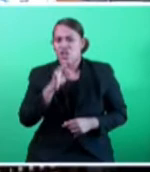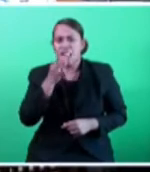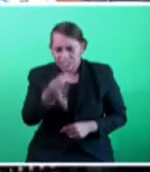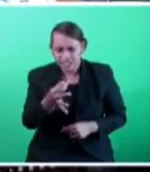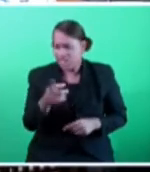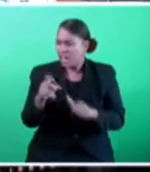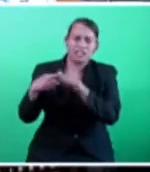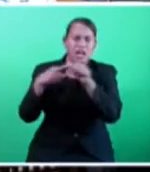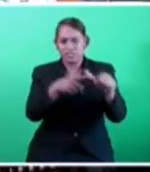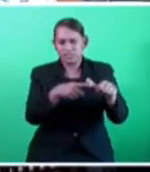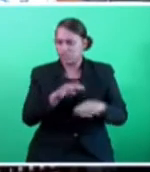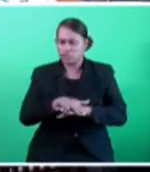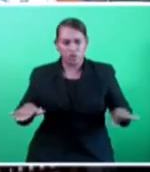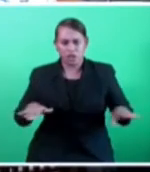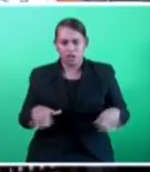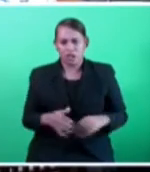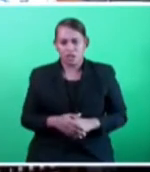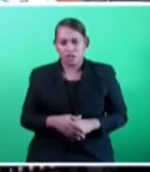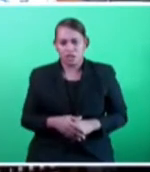I give the floor to the Honorable Minister.